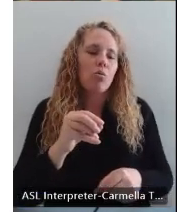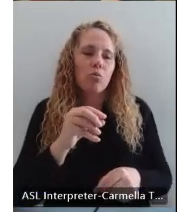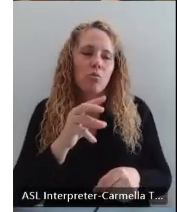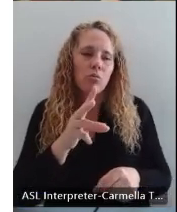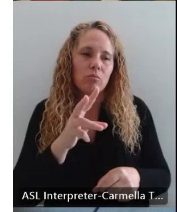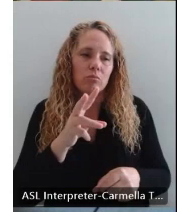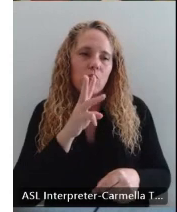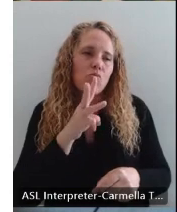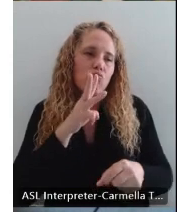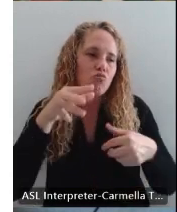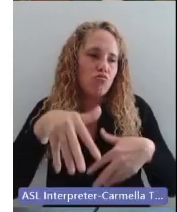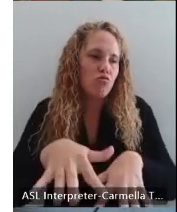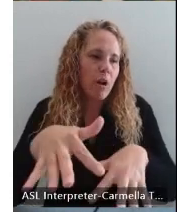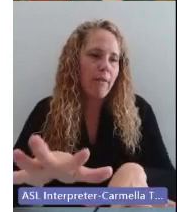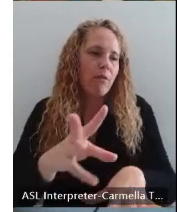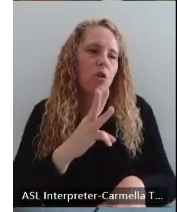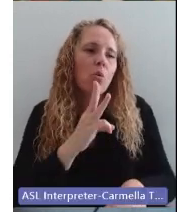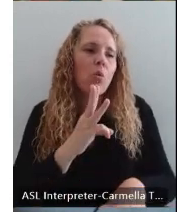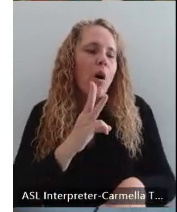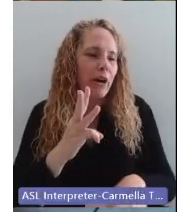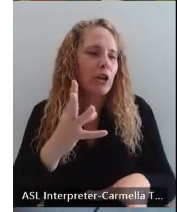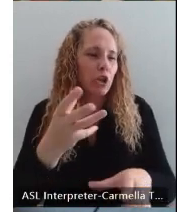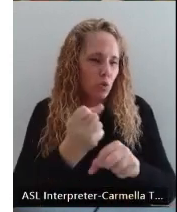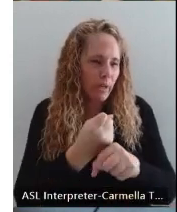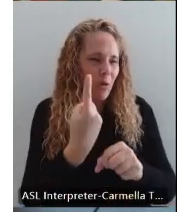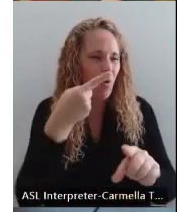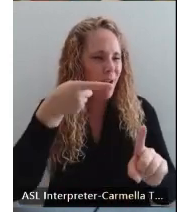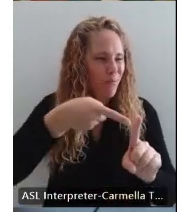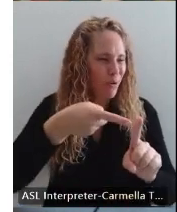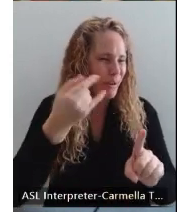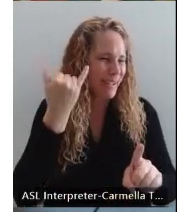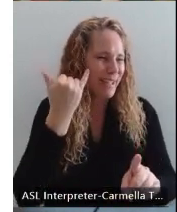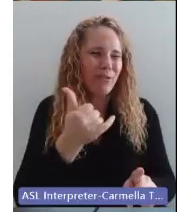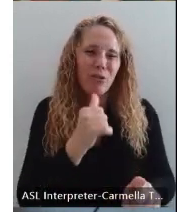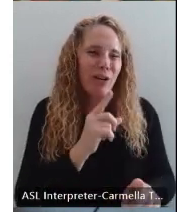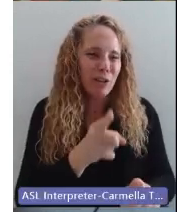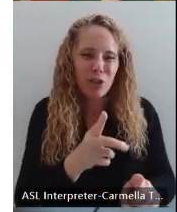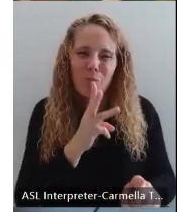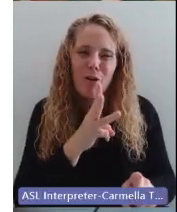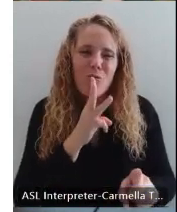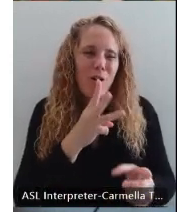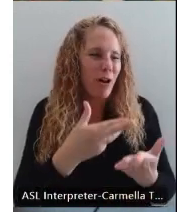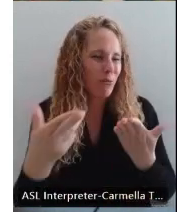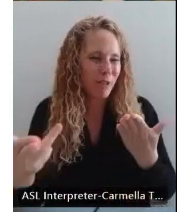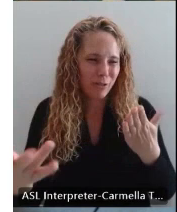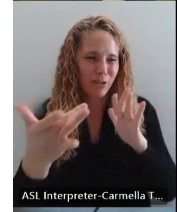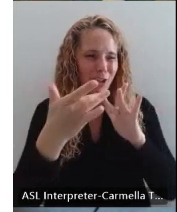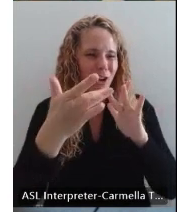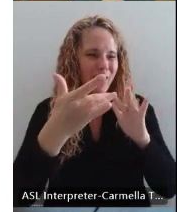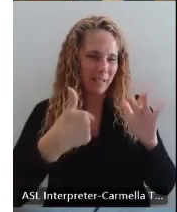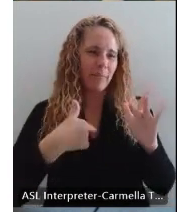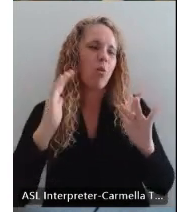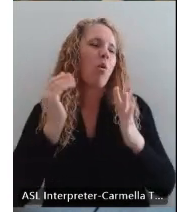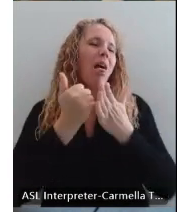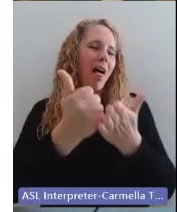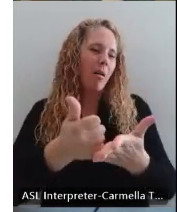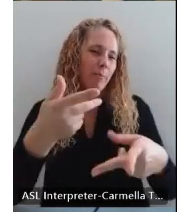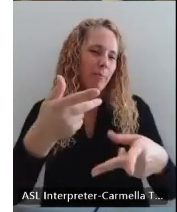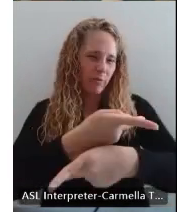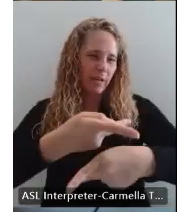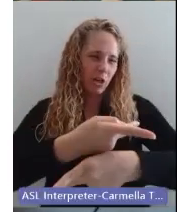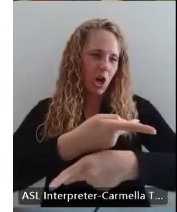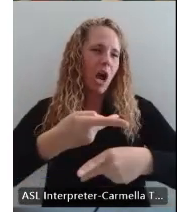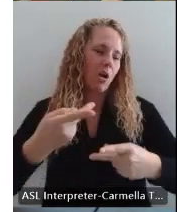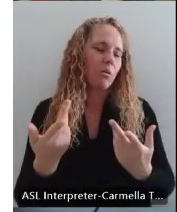point. Which, if you are unsure about your water resources, reach out to me. I will help you figure that out.